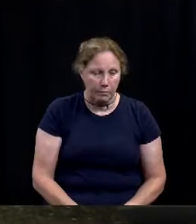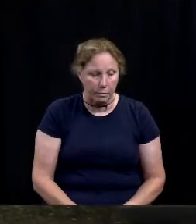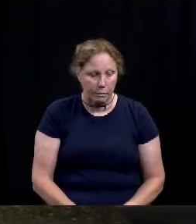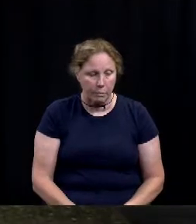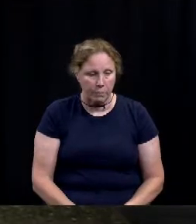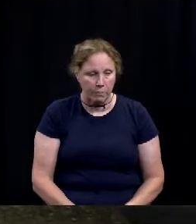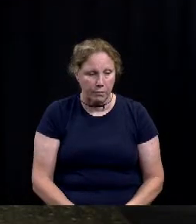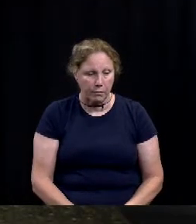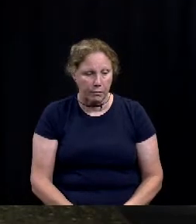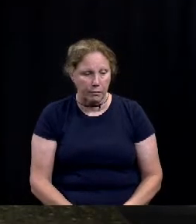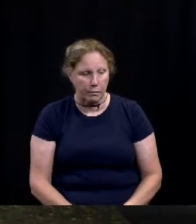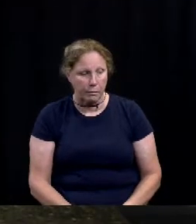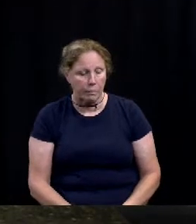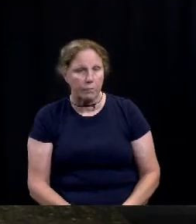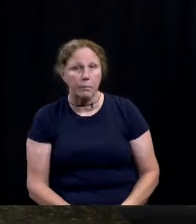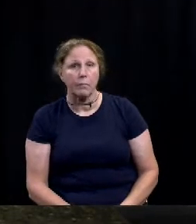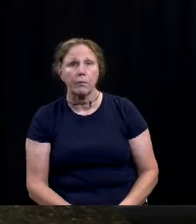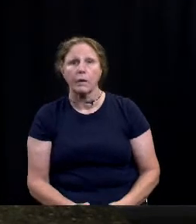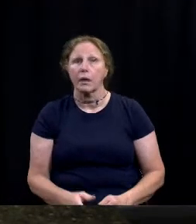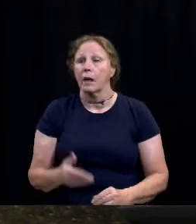Thank for those comments, Council Members.